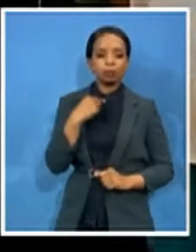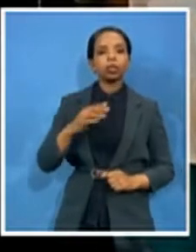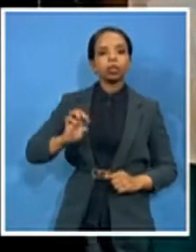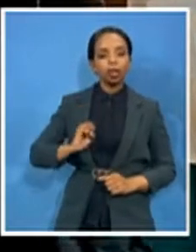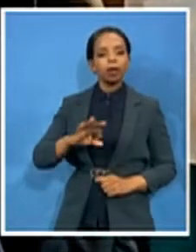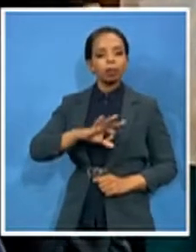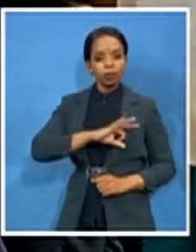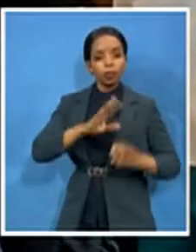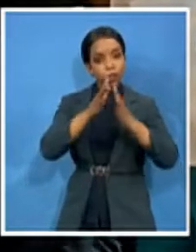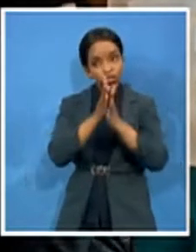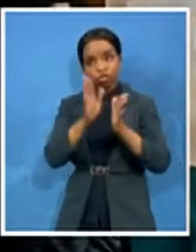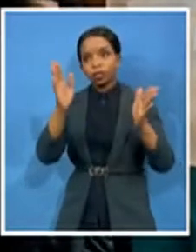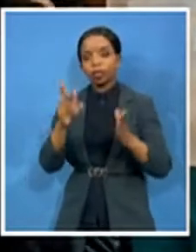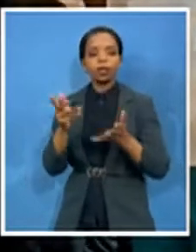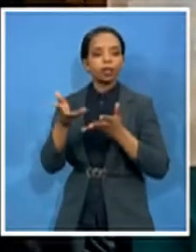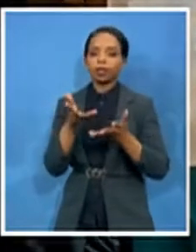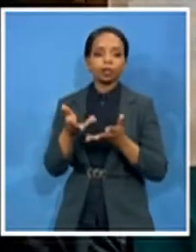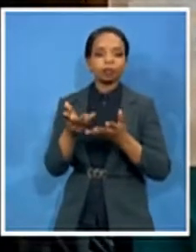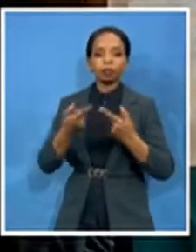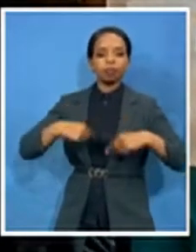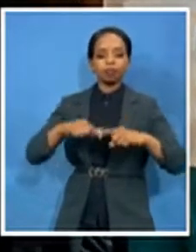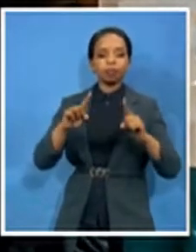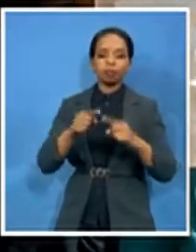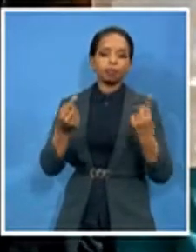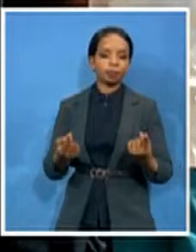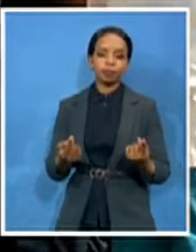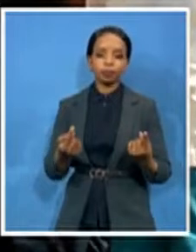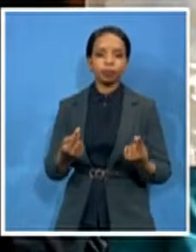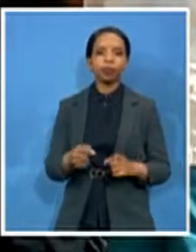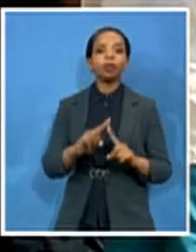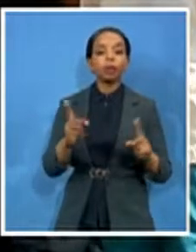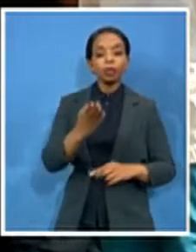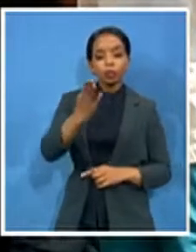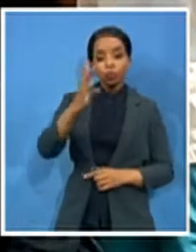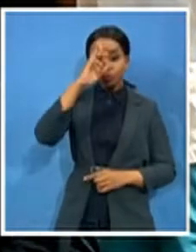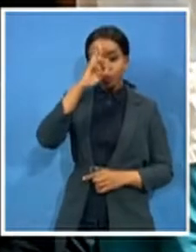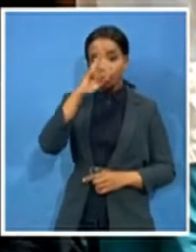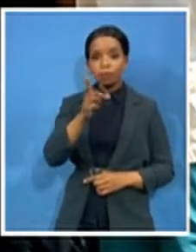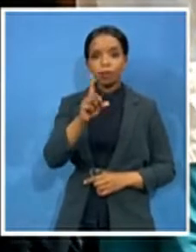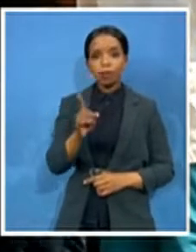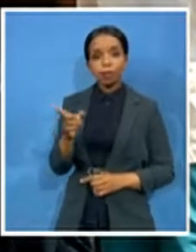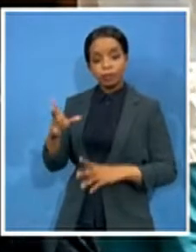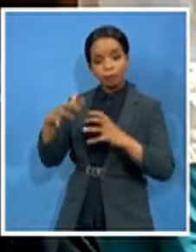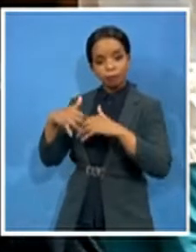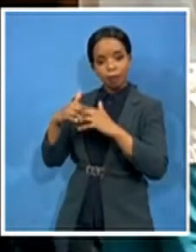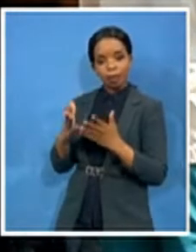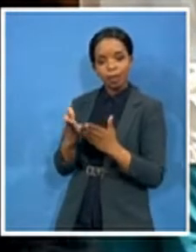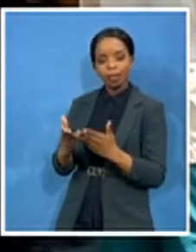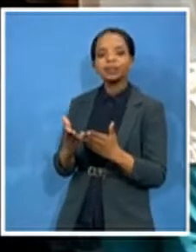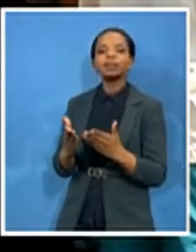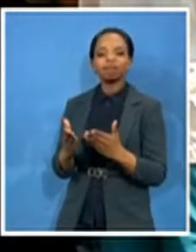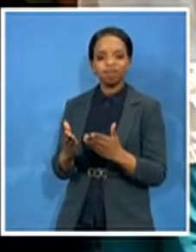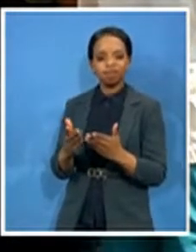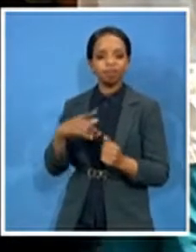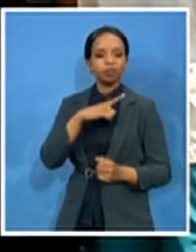you would remember that these employees are quite disgruntled about many things including lack of ventilations here